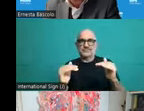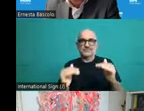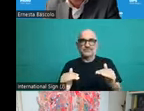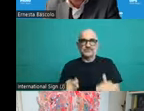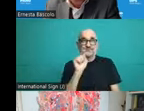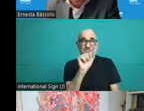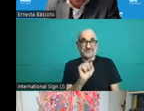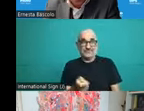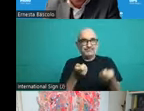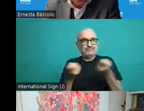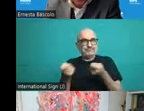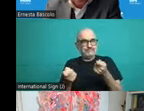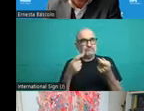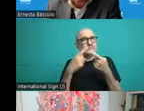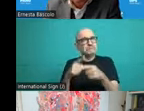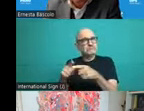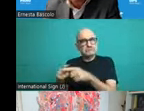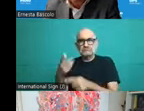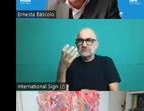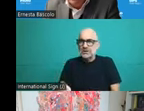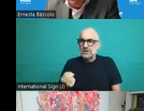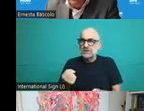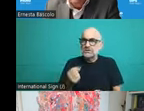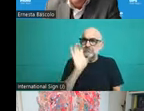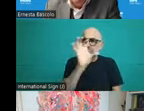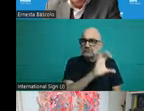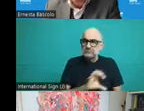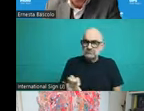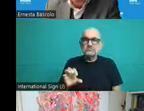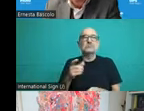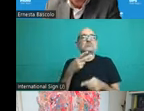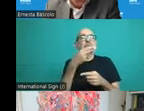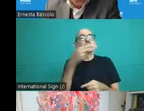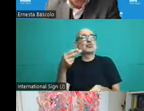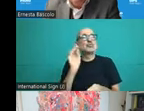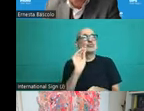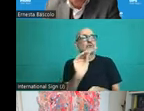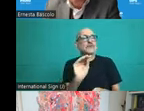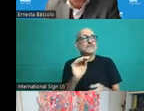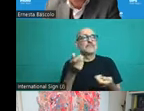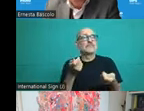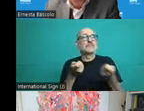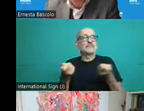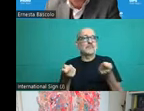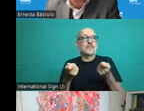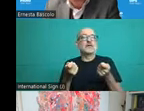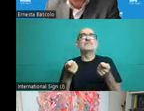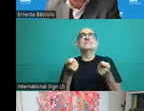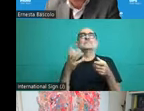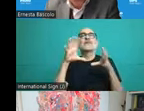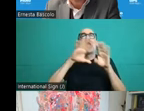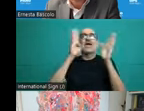particular cases are the superintendencies of health services or systems.